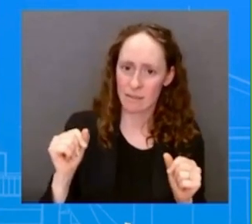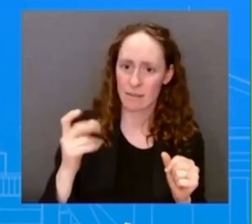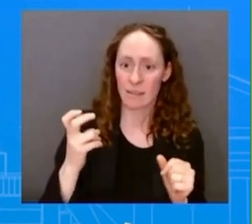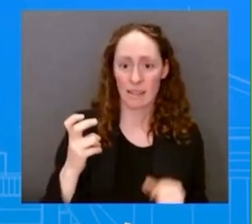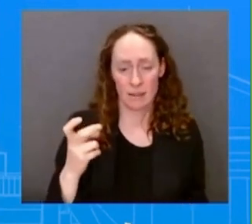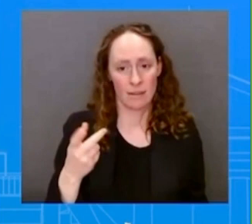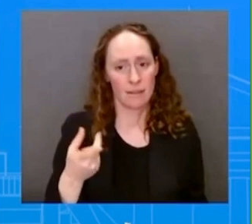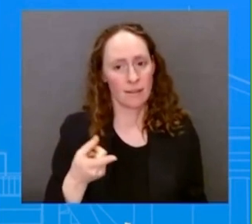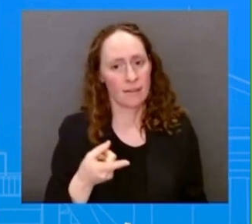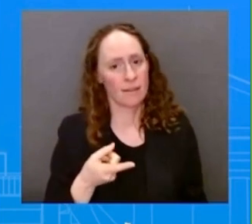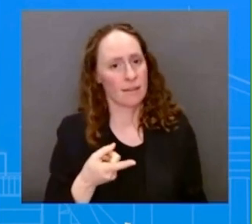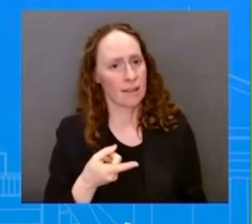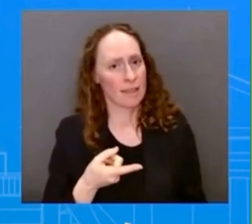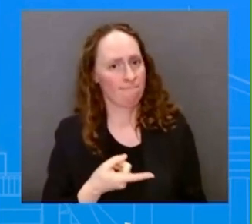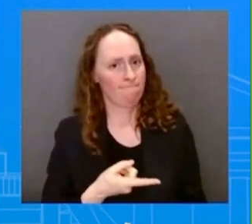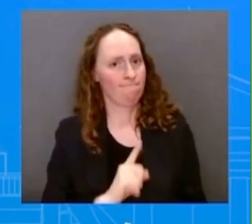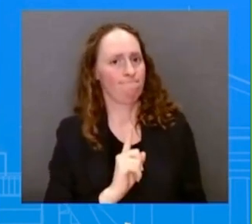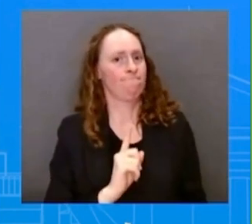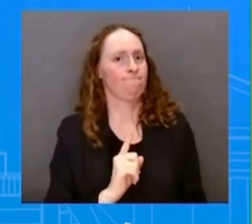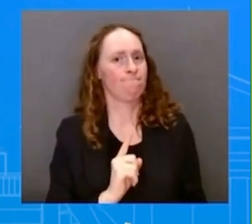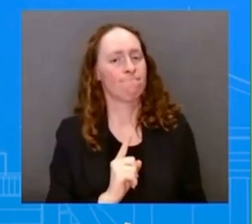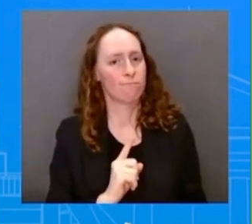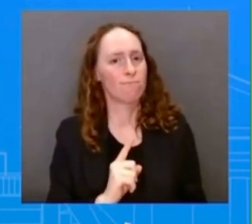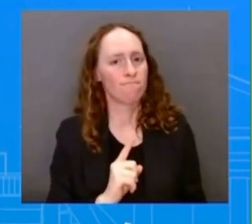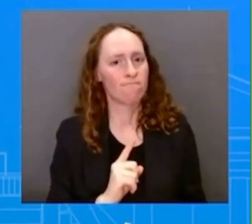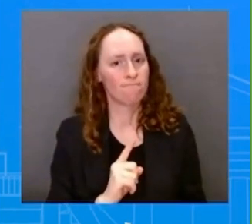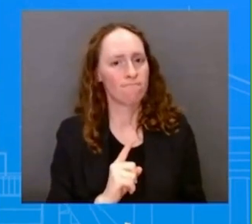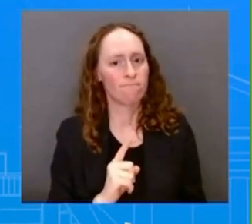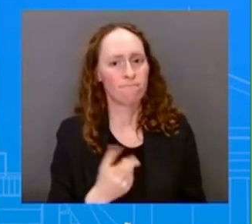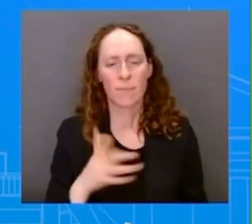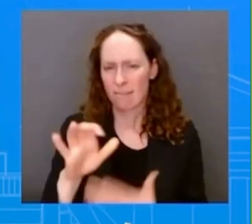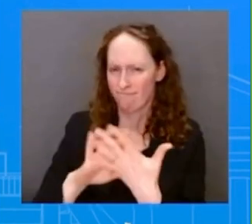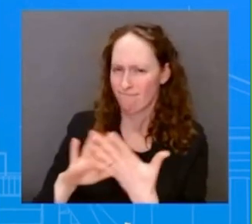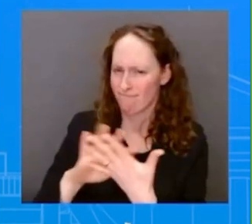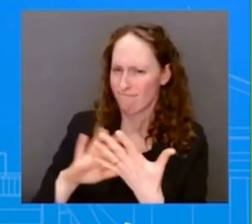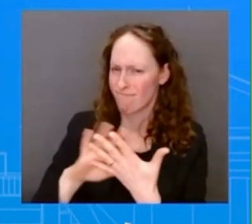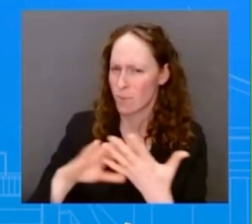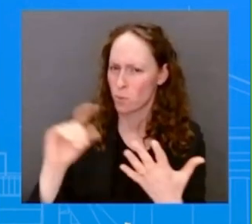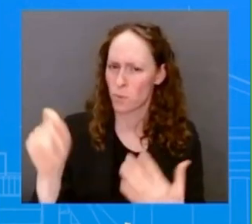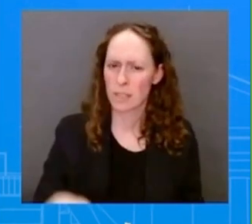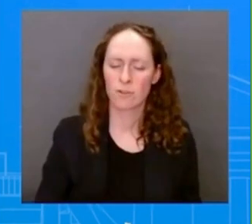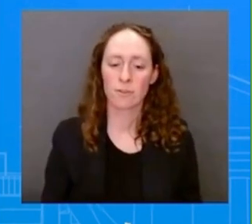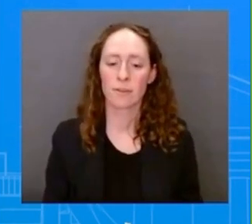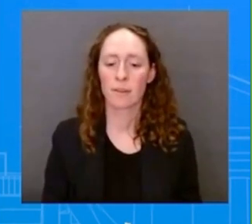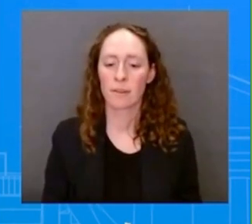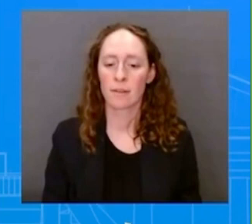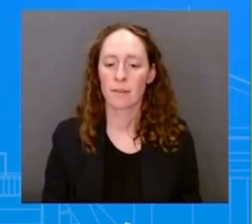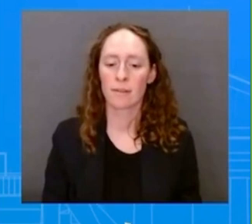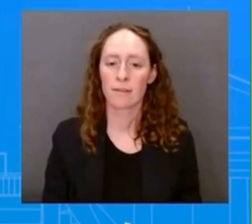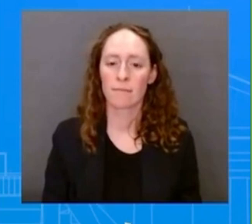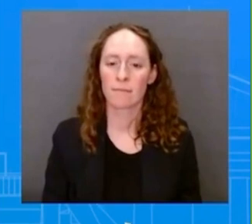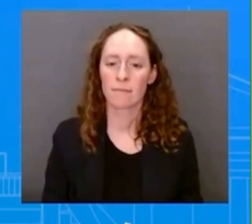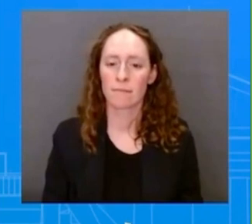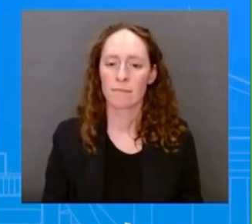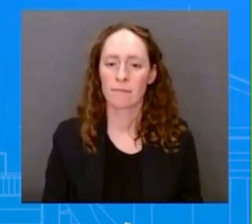still feel like it's something that can happen on the near term or is this something that's pushed off indefinitely? I would not agree with your assumption that, that things will make it more